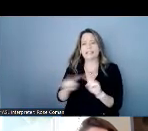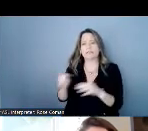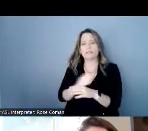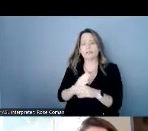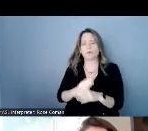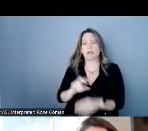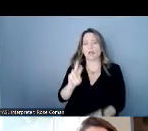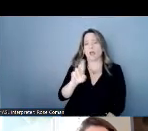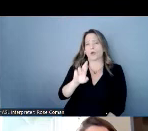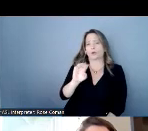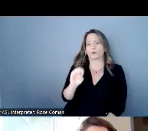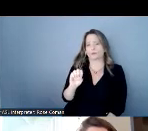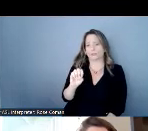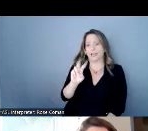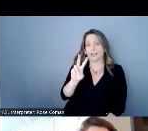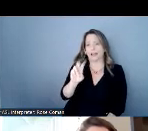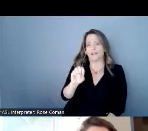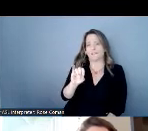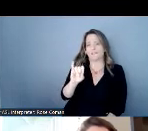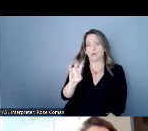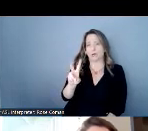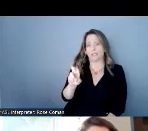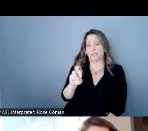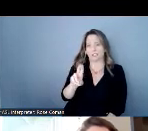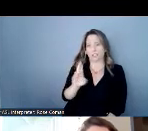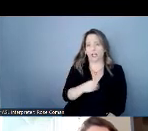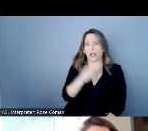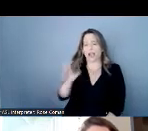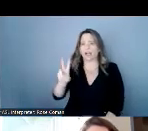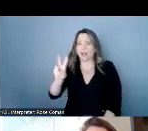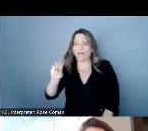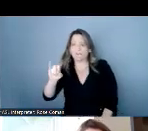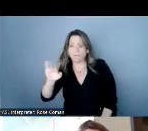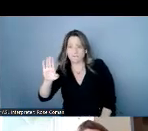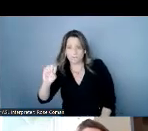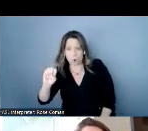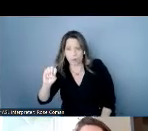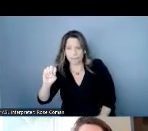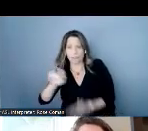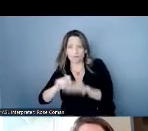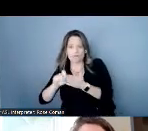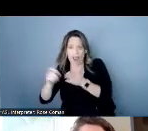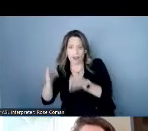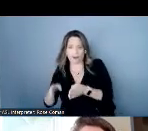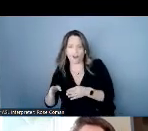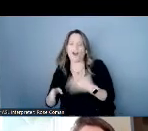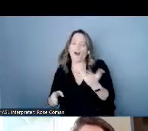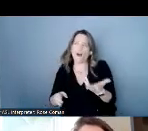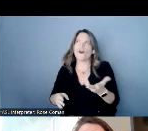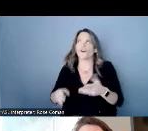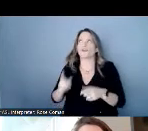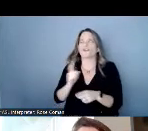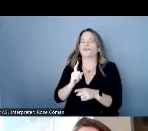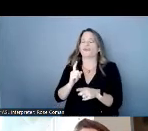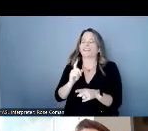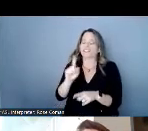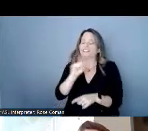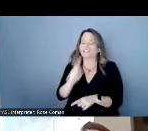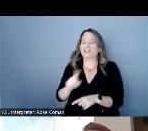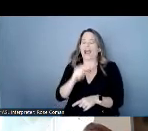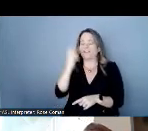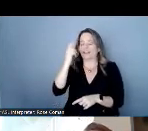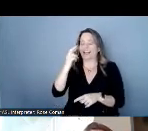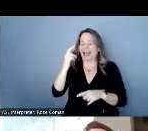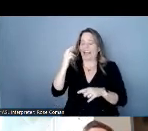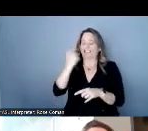sure absolutely and you know i realized now i didn't actually say what the difference was between the two i just had stated